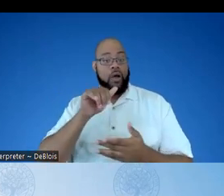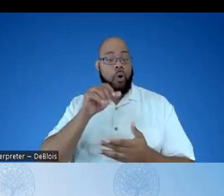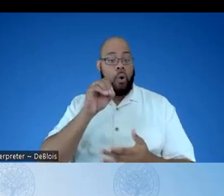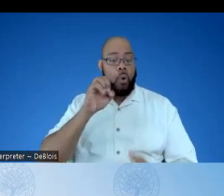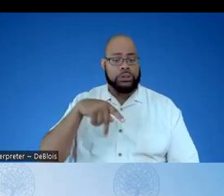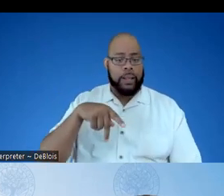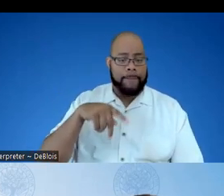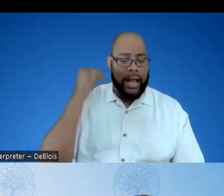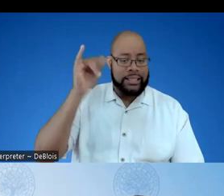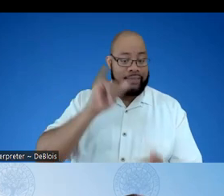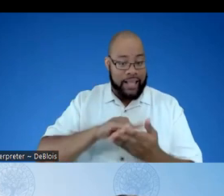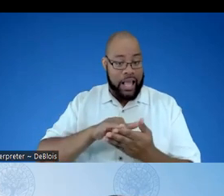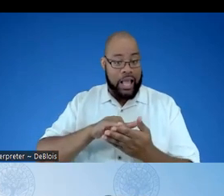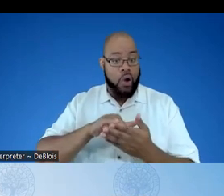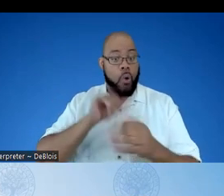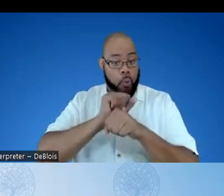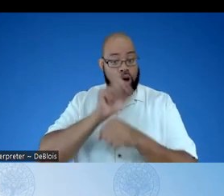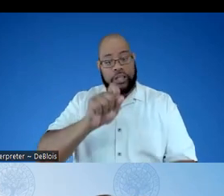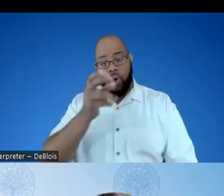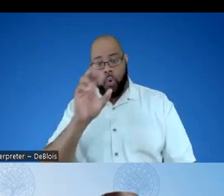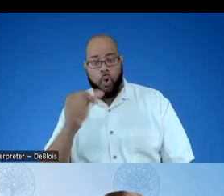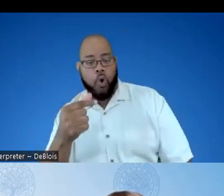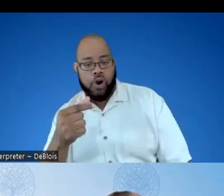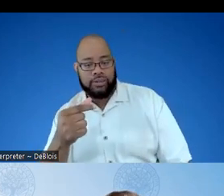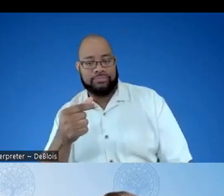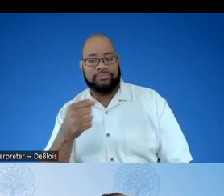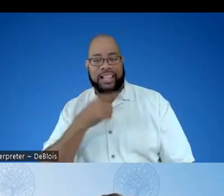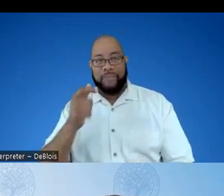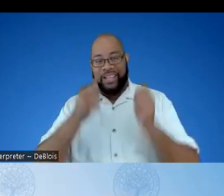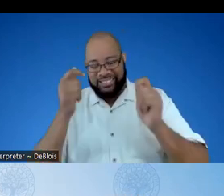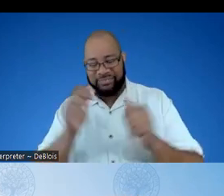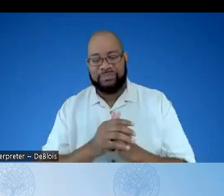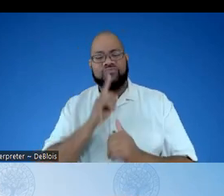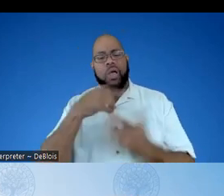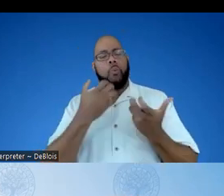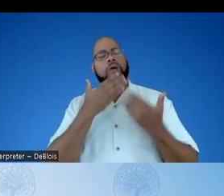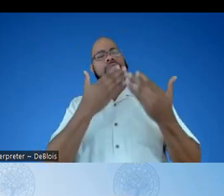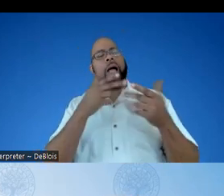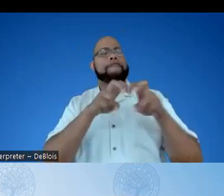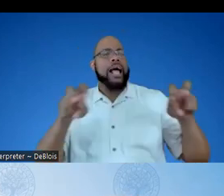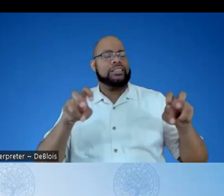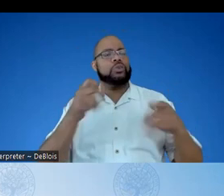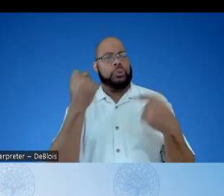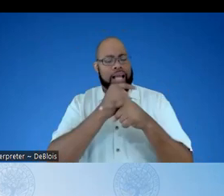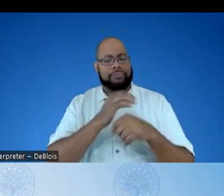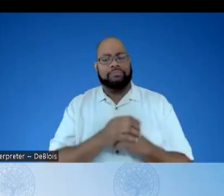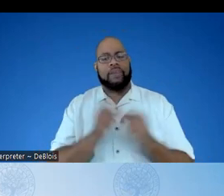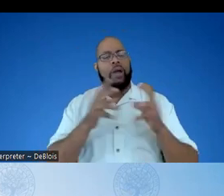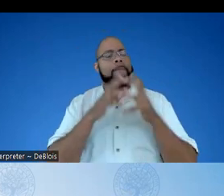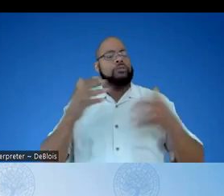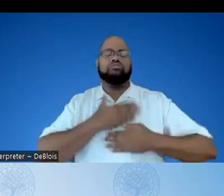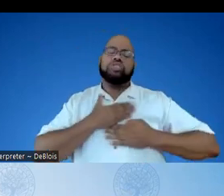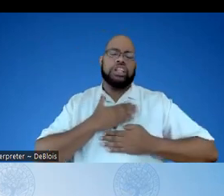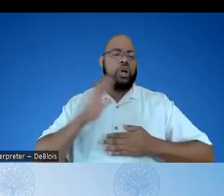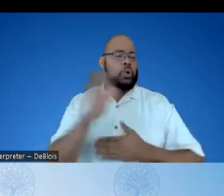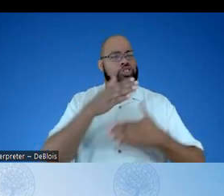I'll say that again, OSEPIdeas.org. Sorry, it was a little fast. Really want to thank the panelists today. Very much appreciate